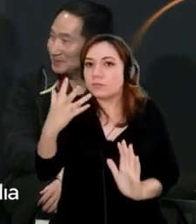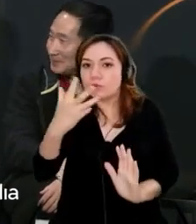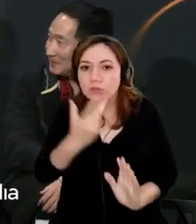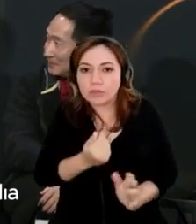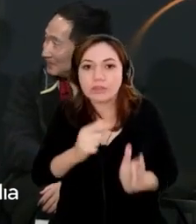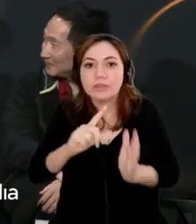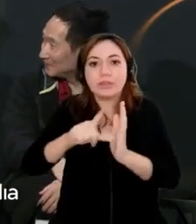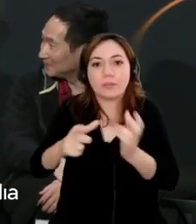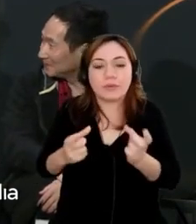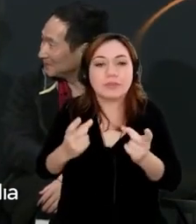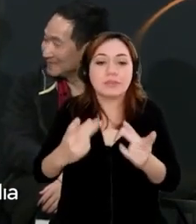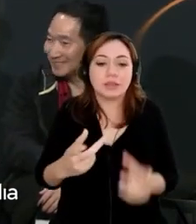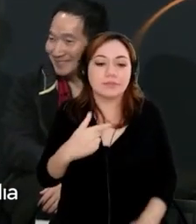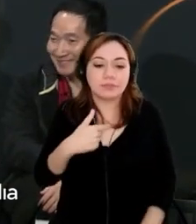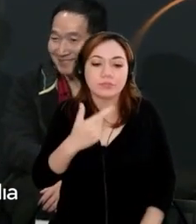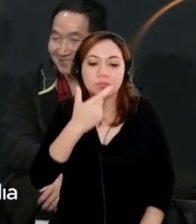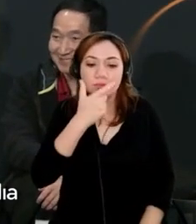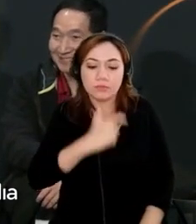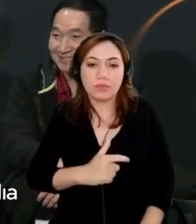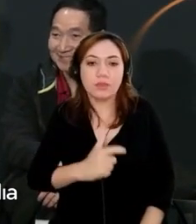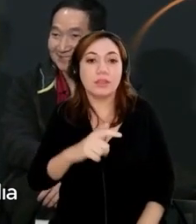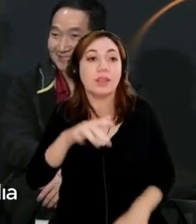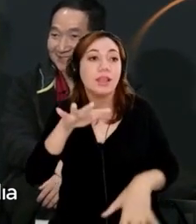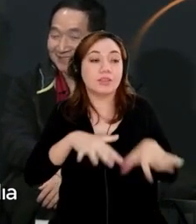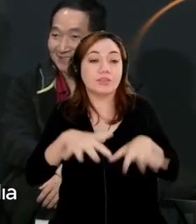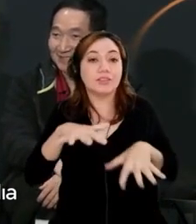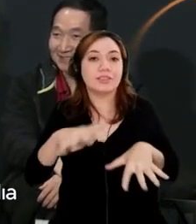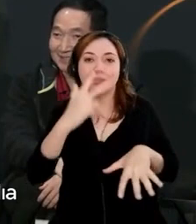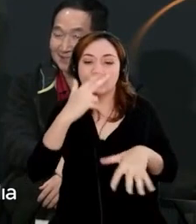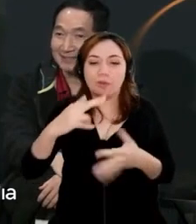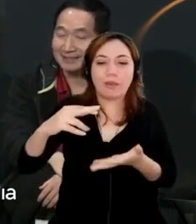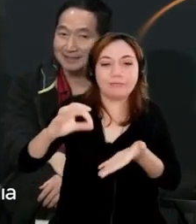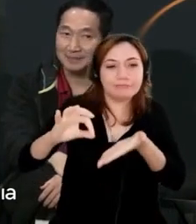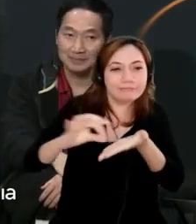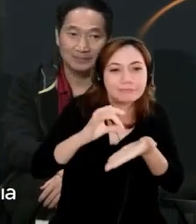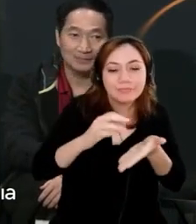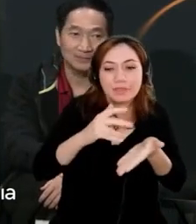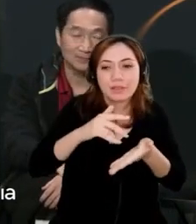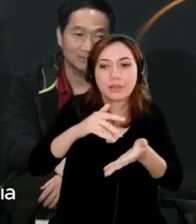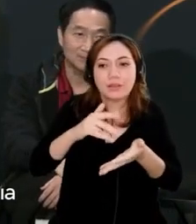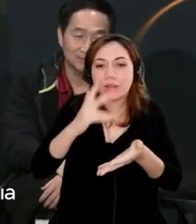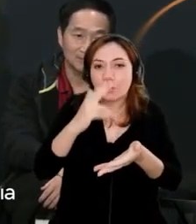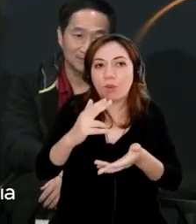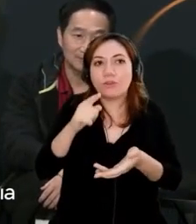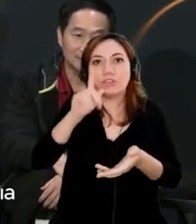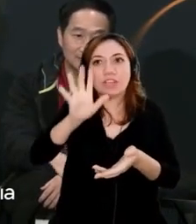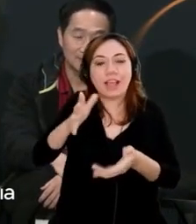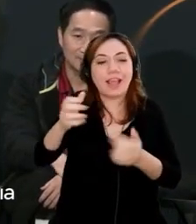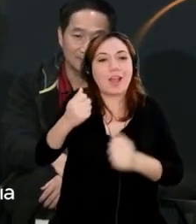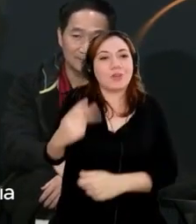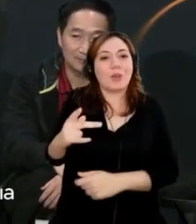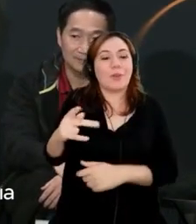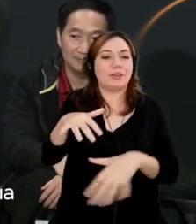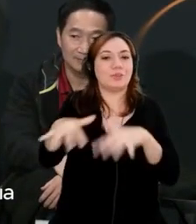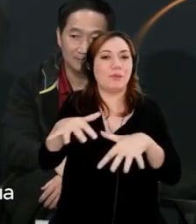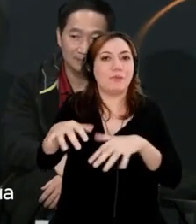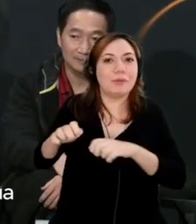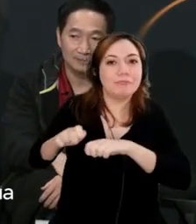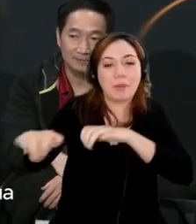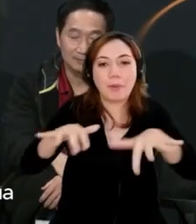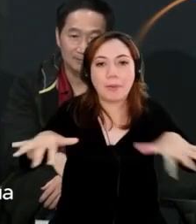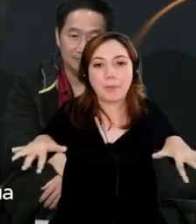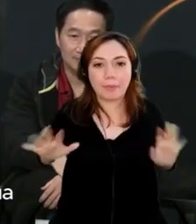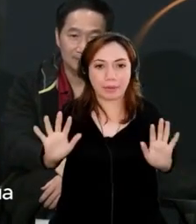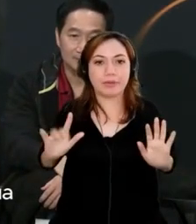think the needle will be moved for you eventually, right? And it's going to reveal this kind of state that we've been in for the past